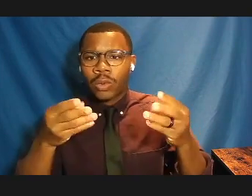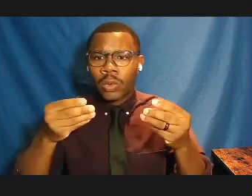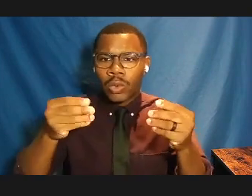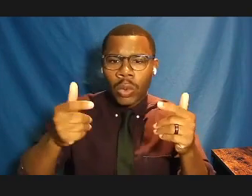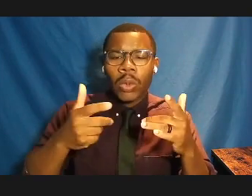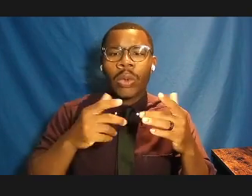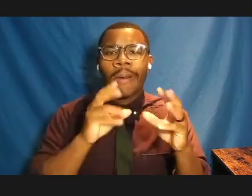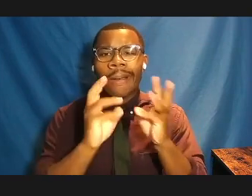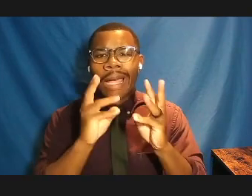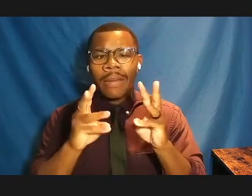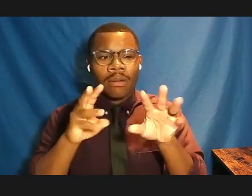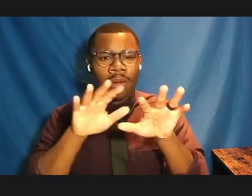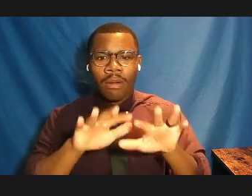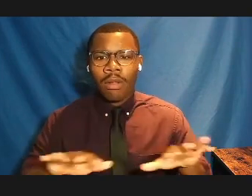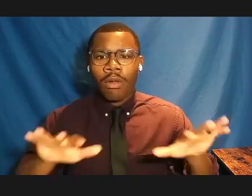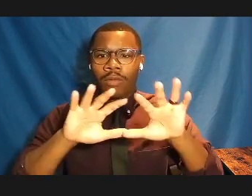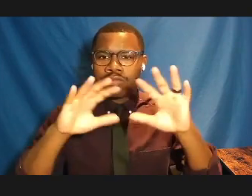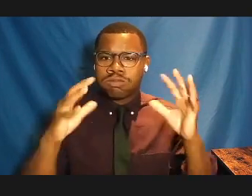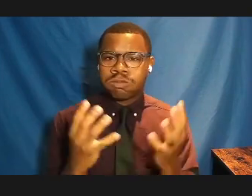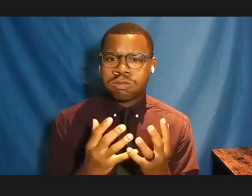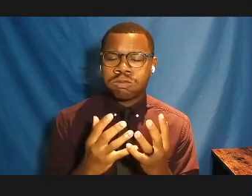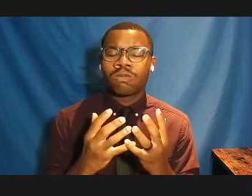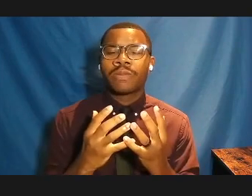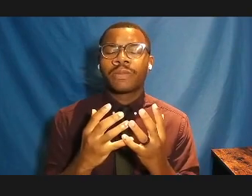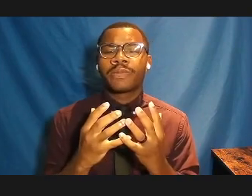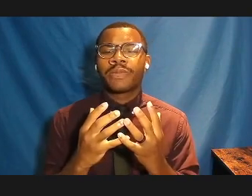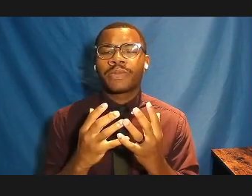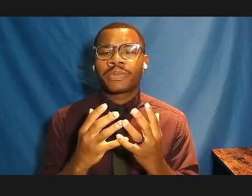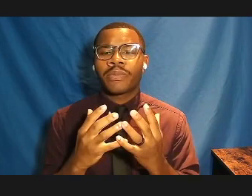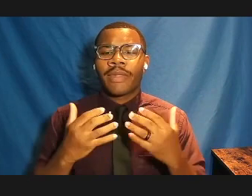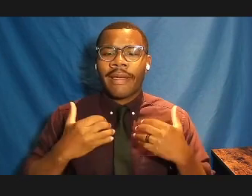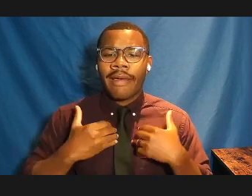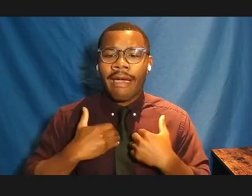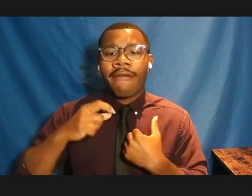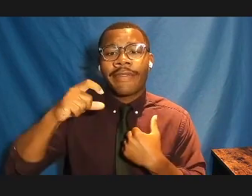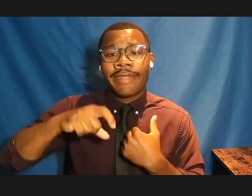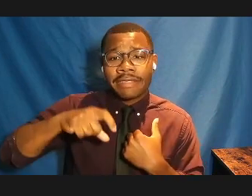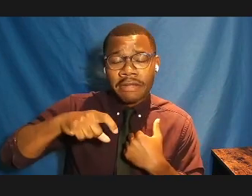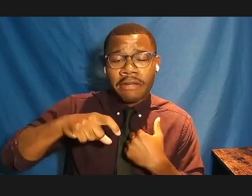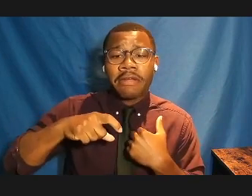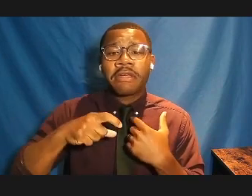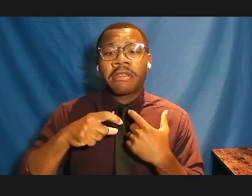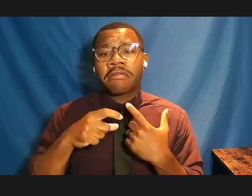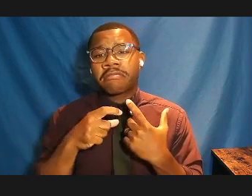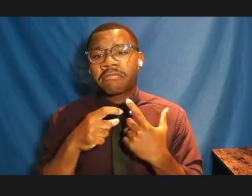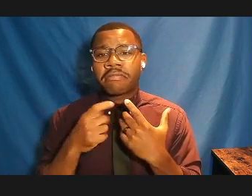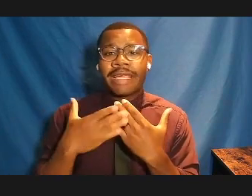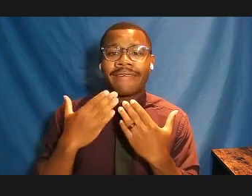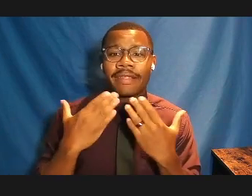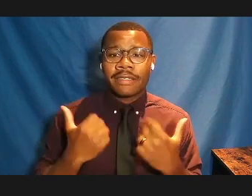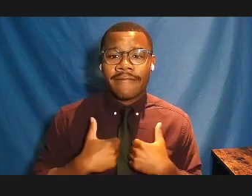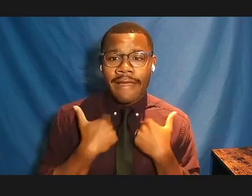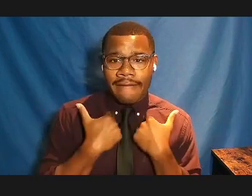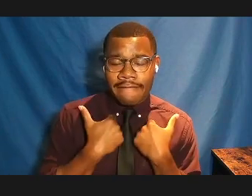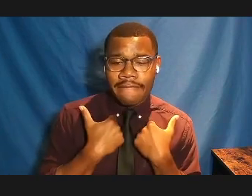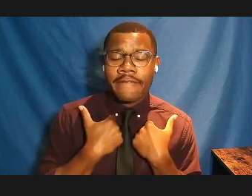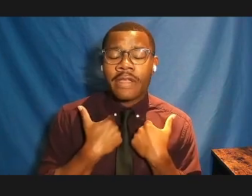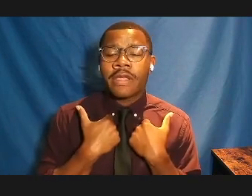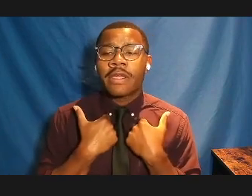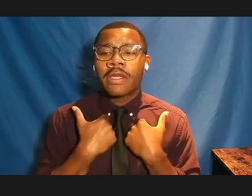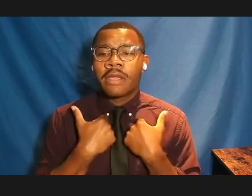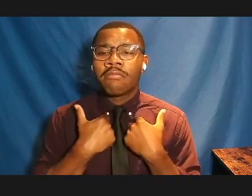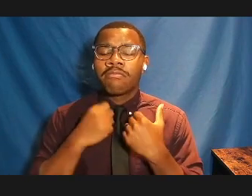abounding with all the necessaries and conveniences of life, are now, by the late satisfactory pacification, acknowledged to be